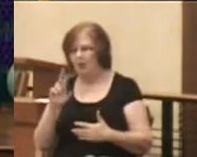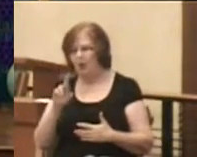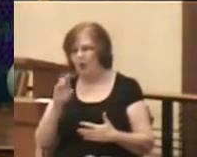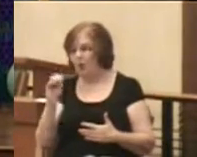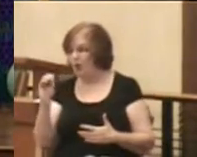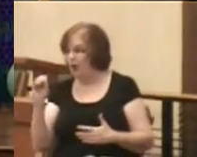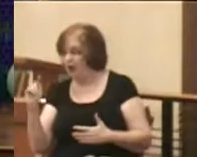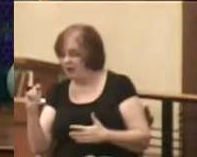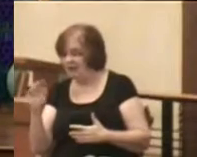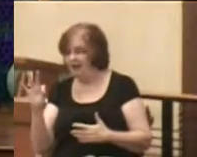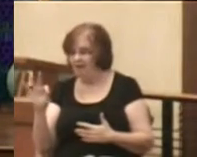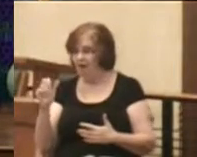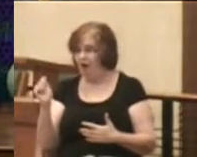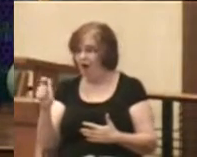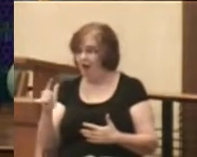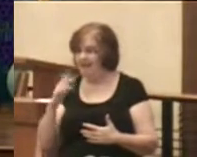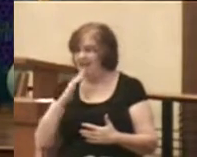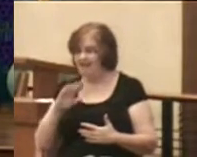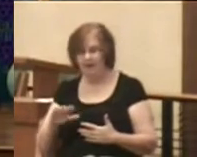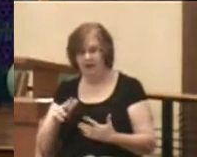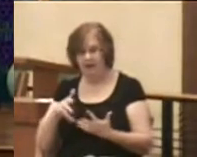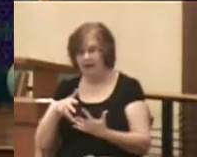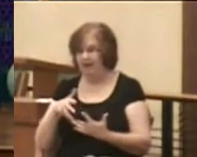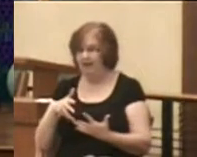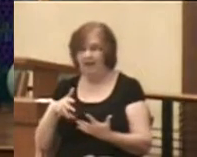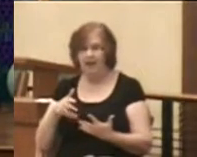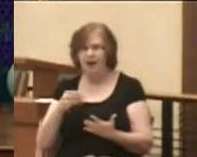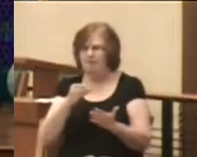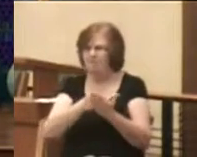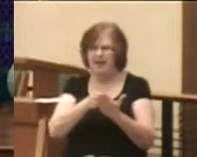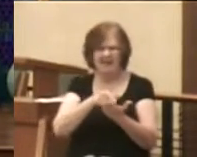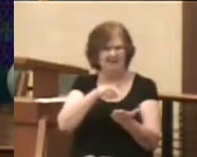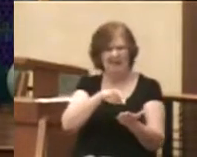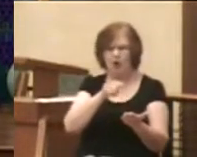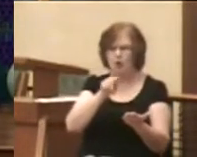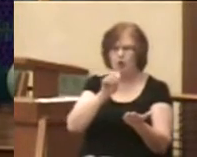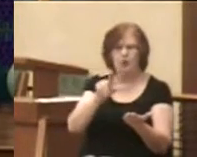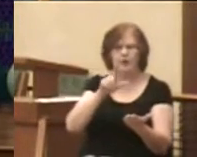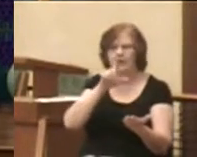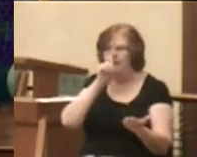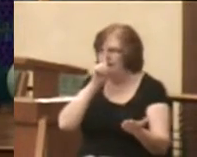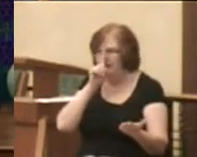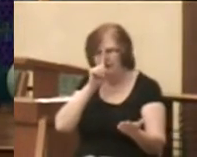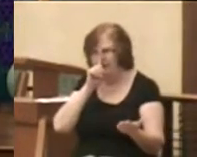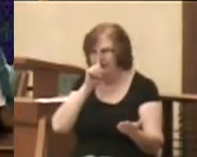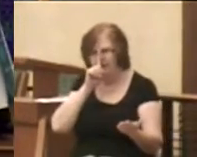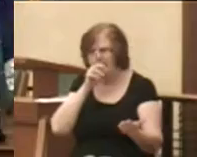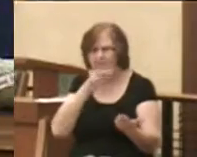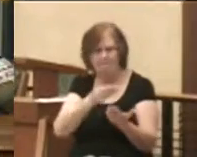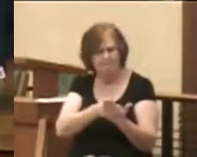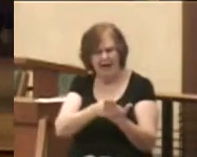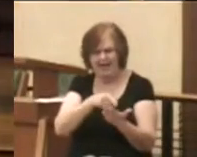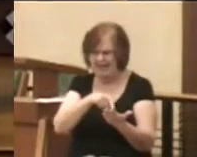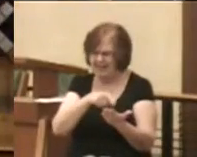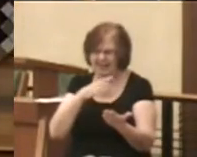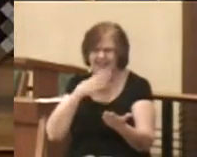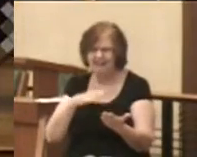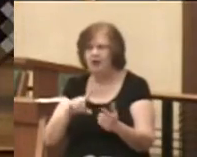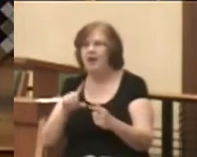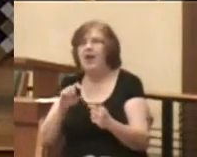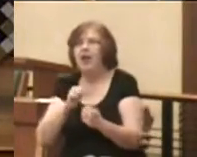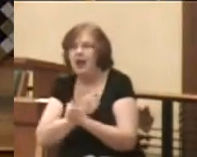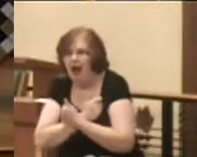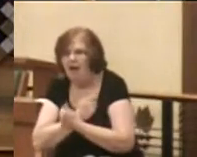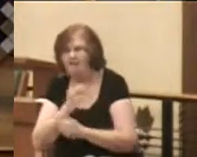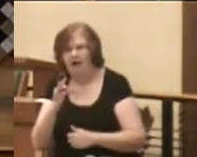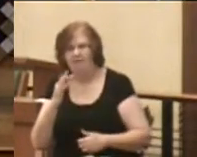say that money is evil. Money is just a tool. It is the love of money that is the sin.